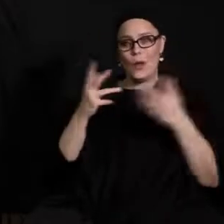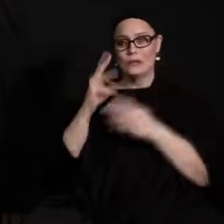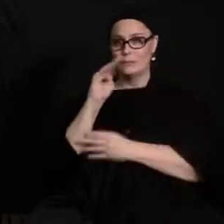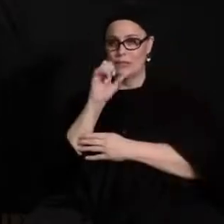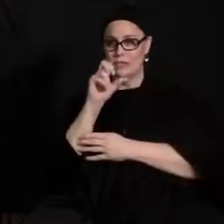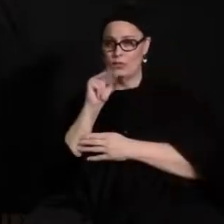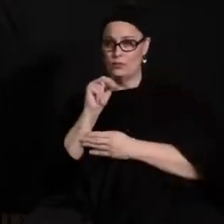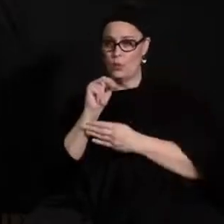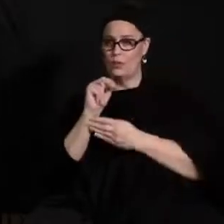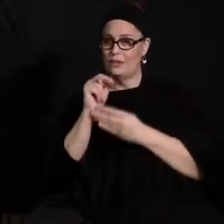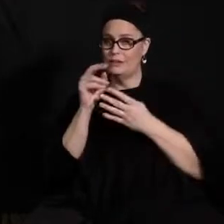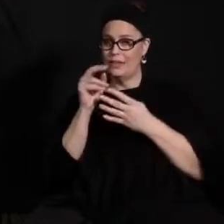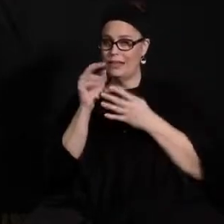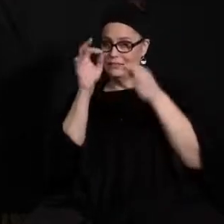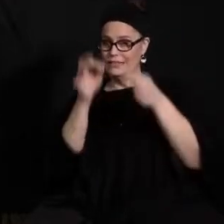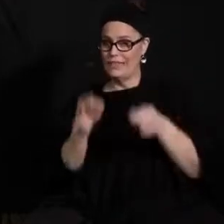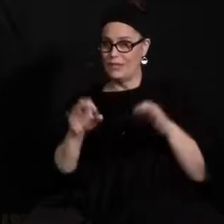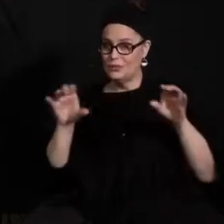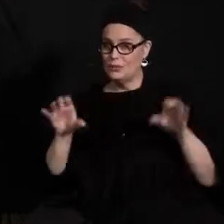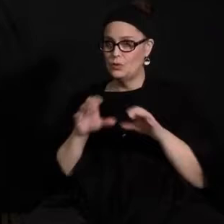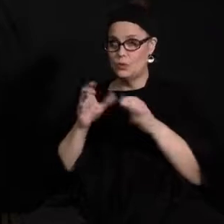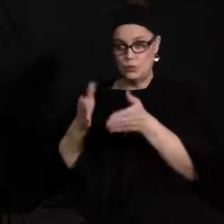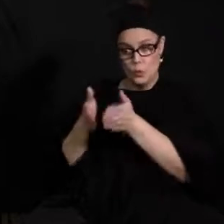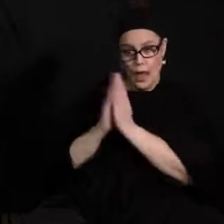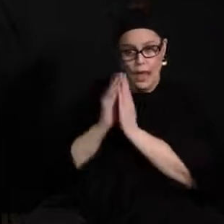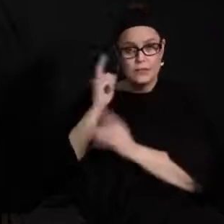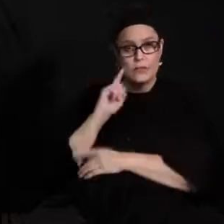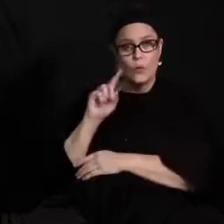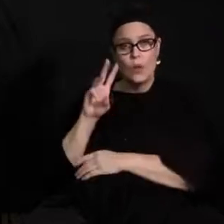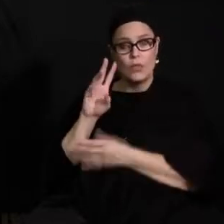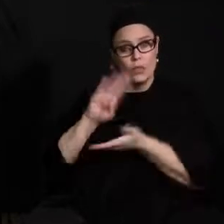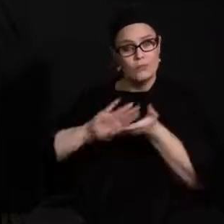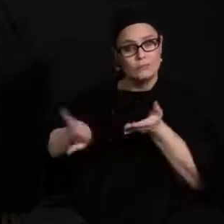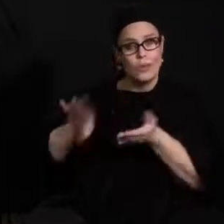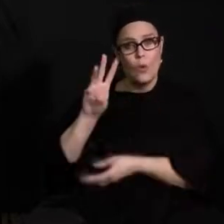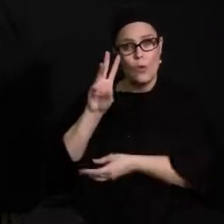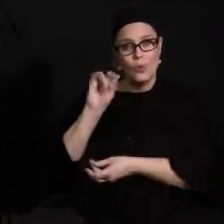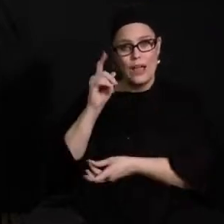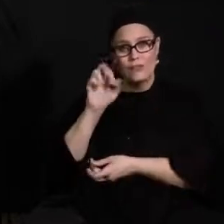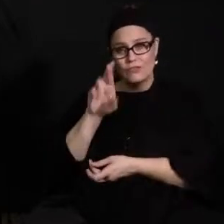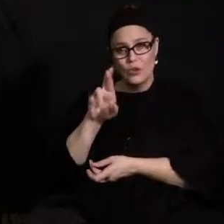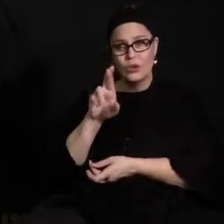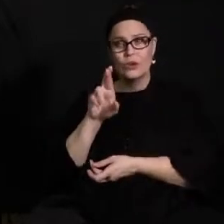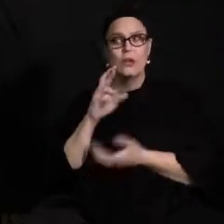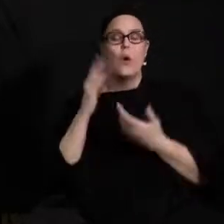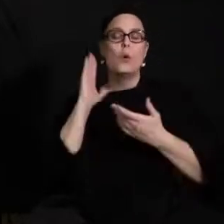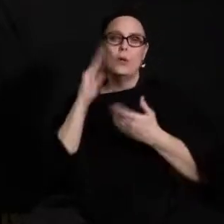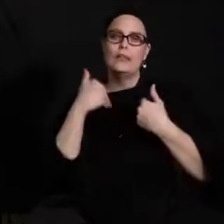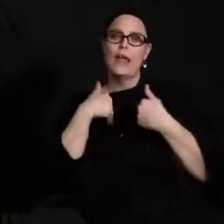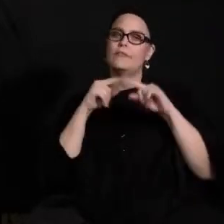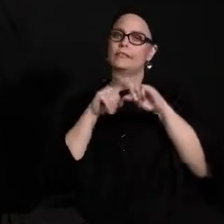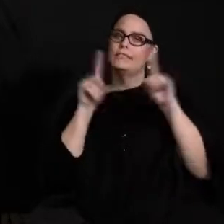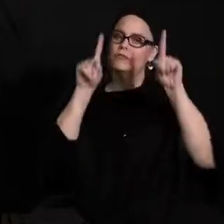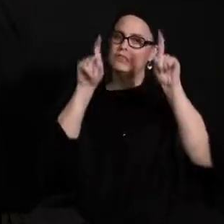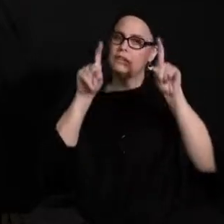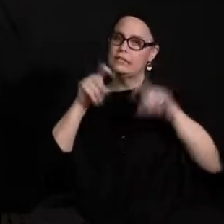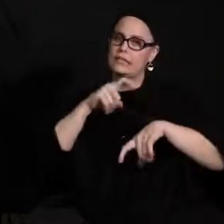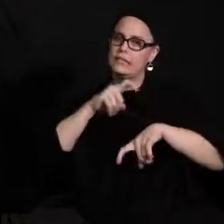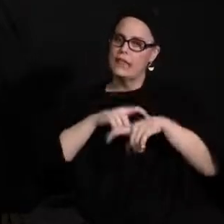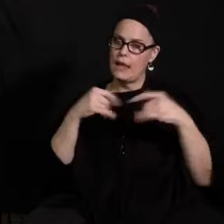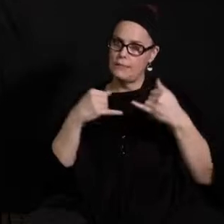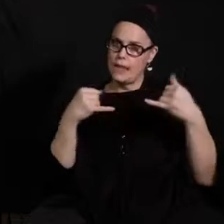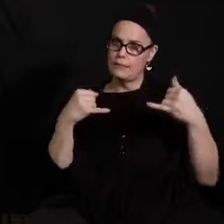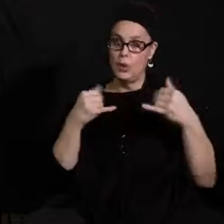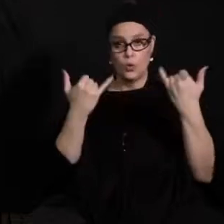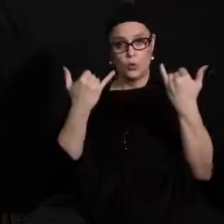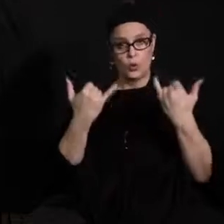choose to ask for those waivers, we'll have a different testing timeline. Currently we're planning